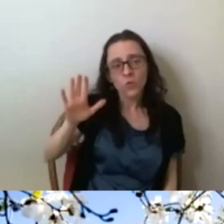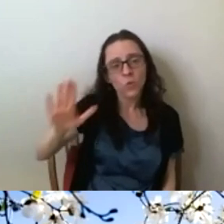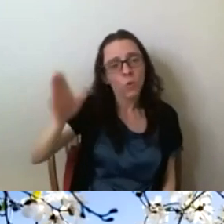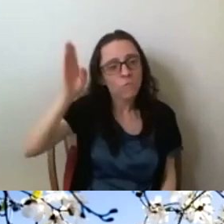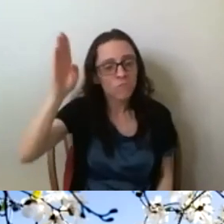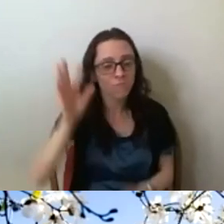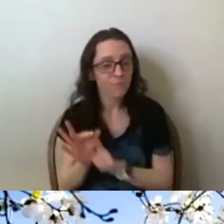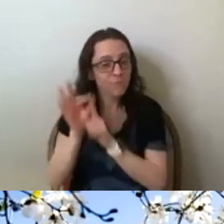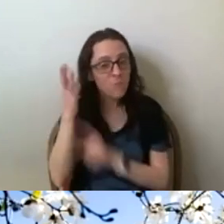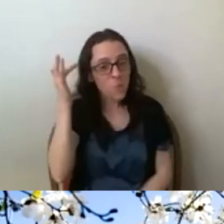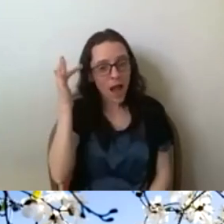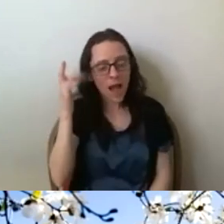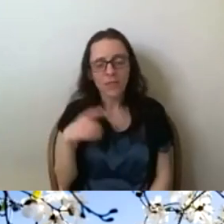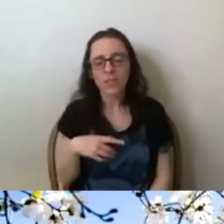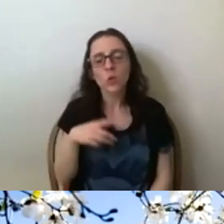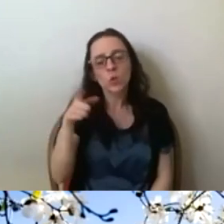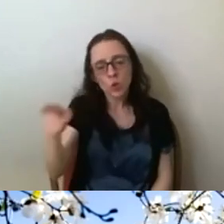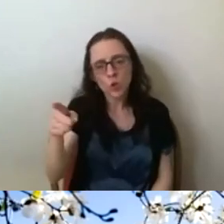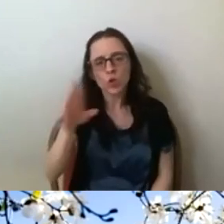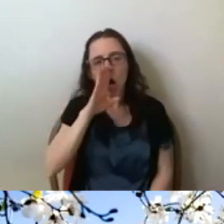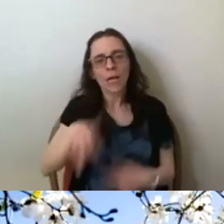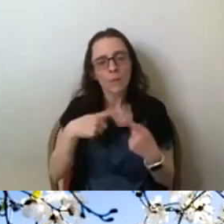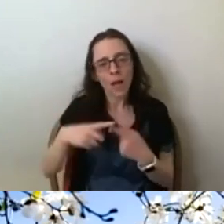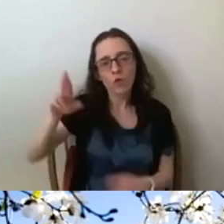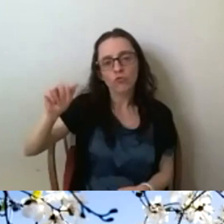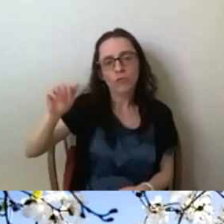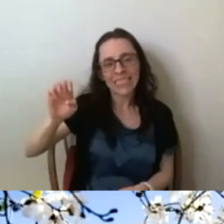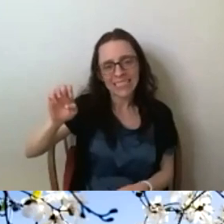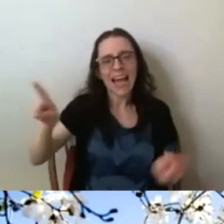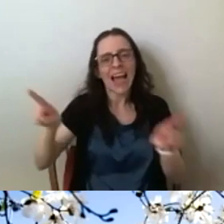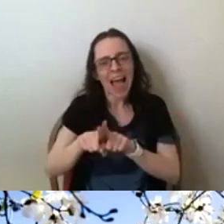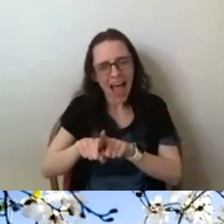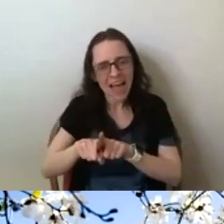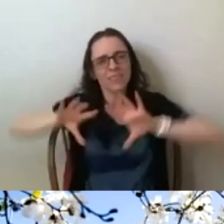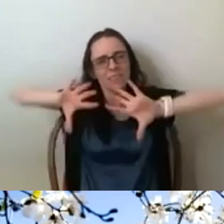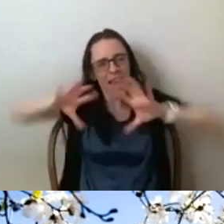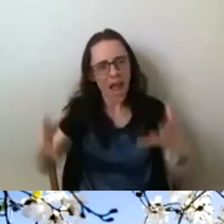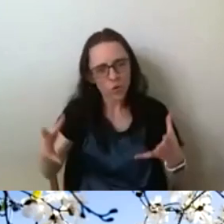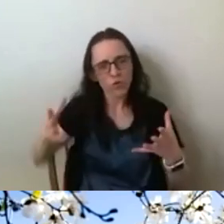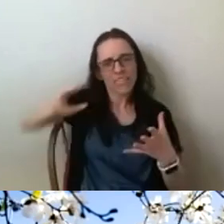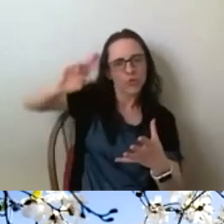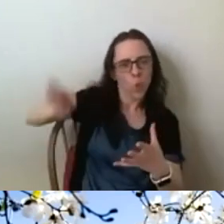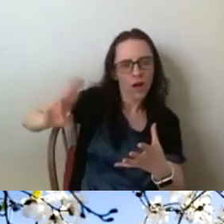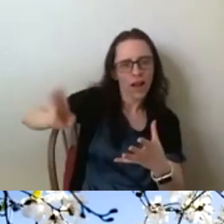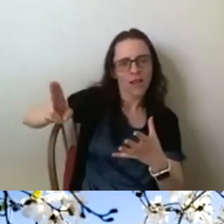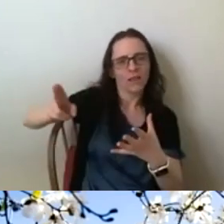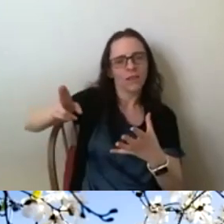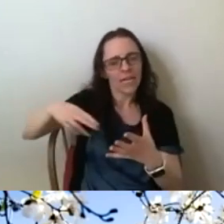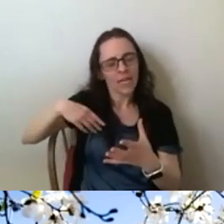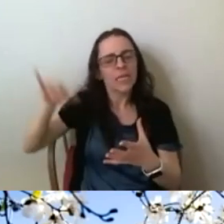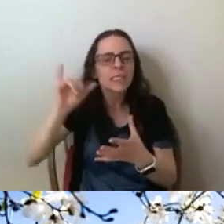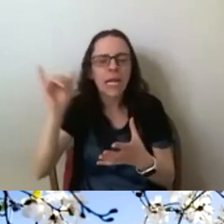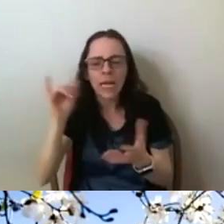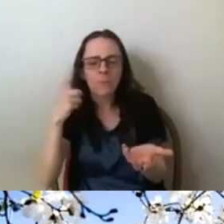you're really talking about race as a historical category, right? As it was, um, an economic category,